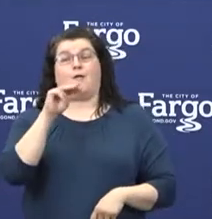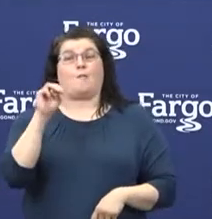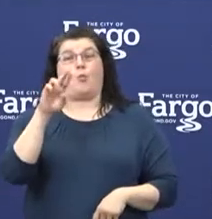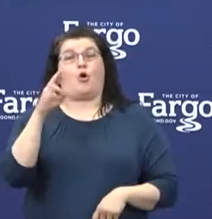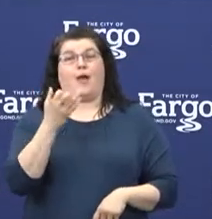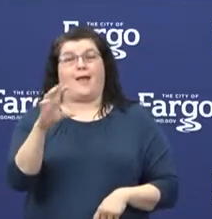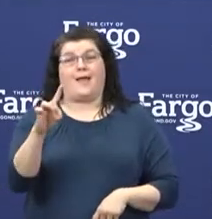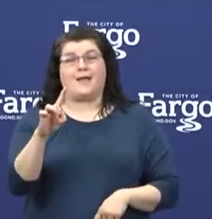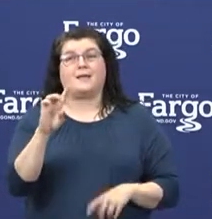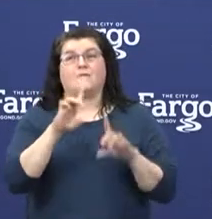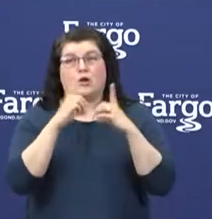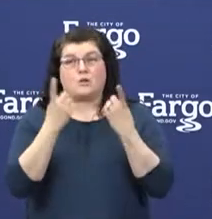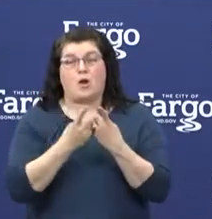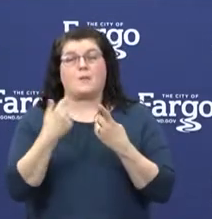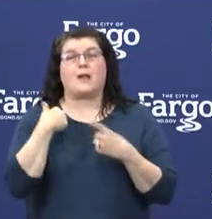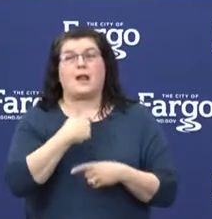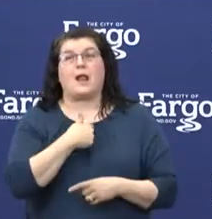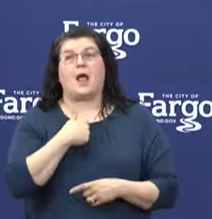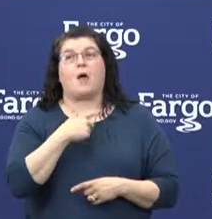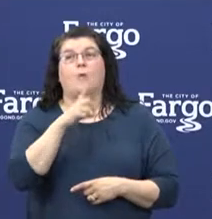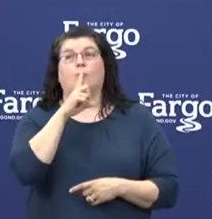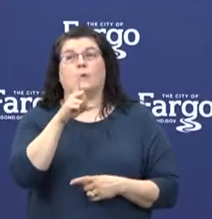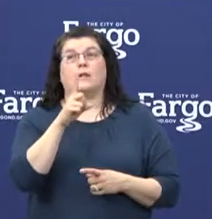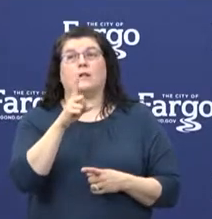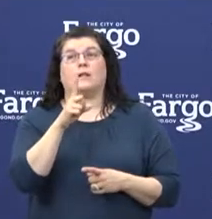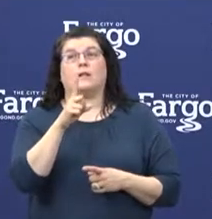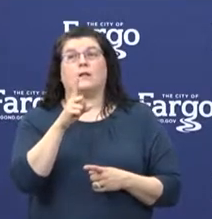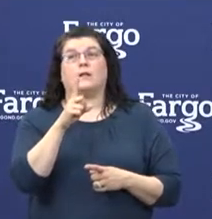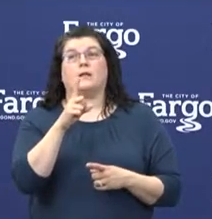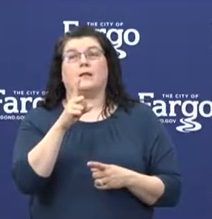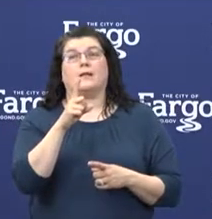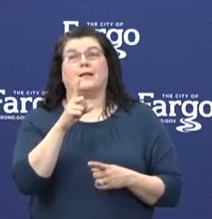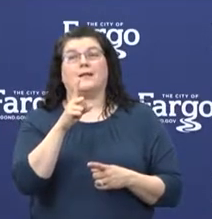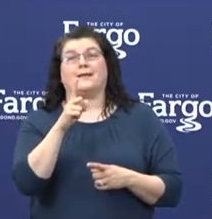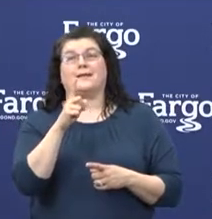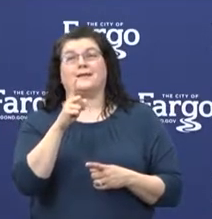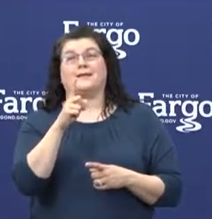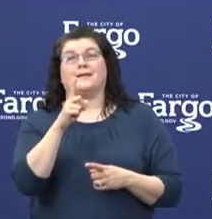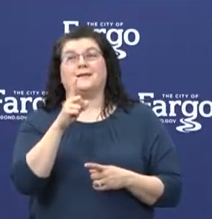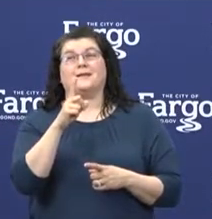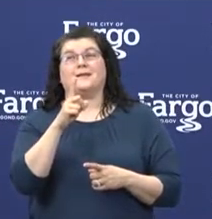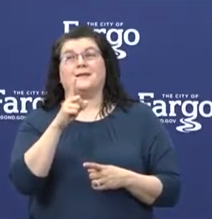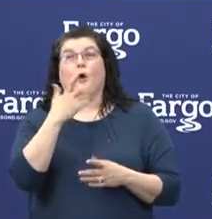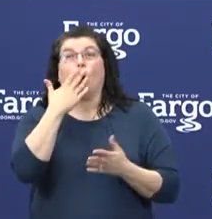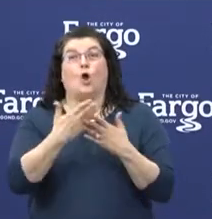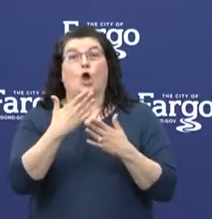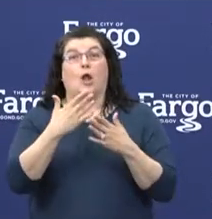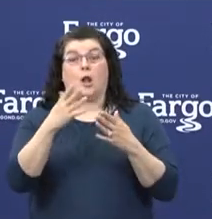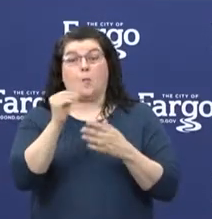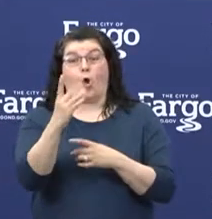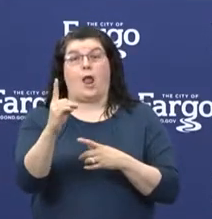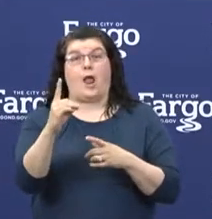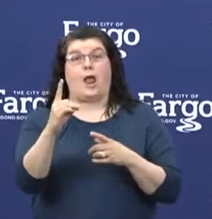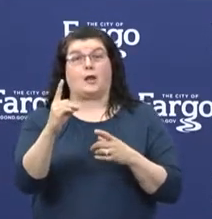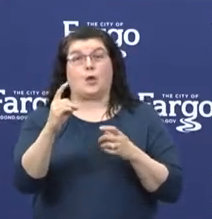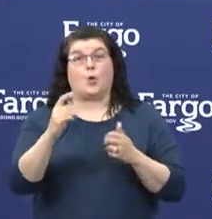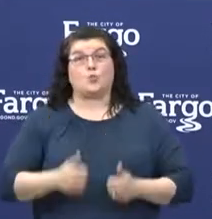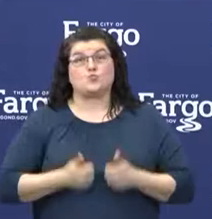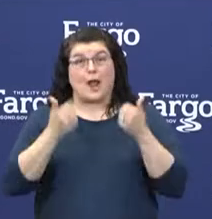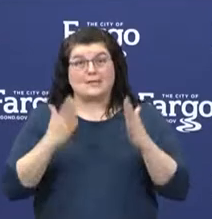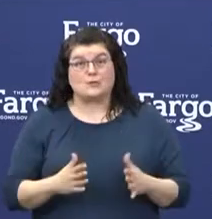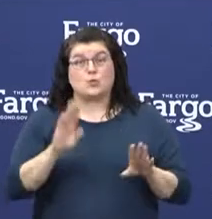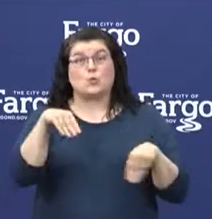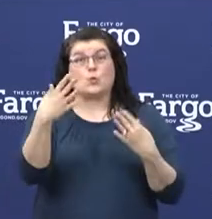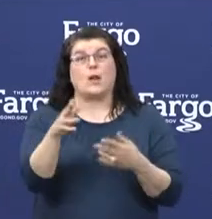and the sewing skills of some very crafty Moorhead residents who donated 764 face